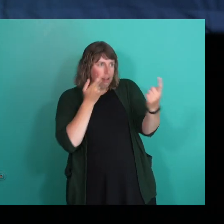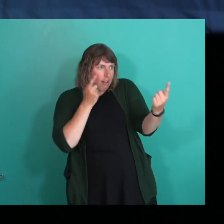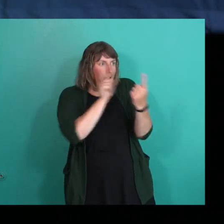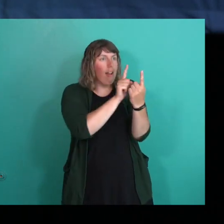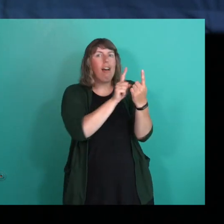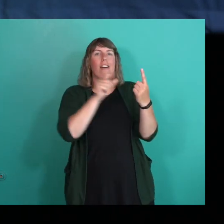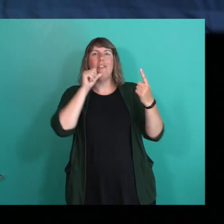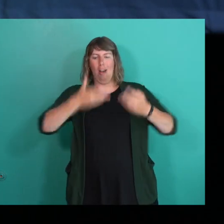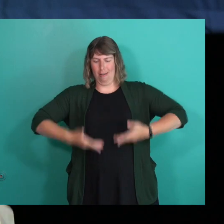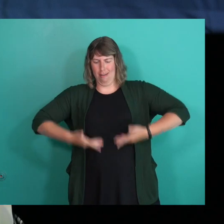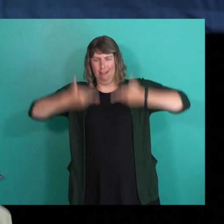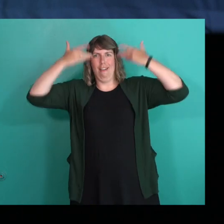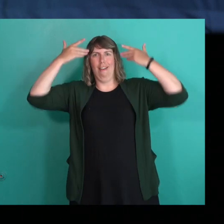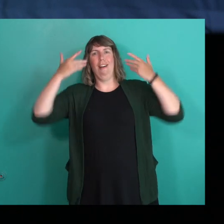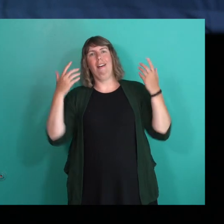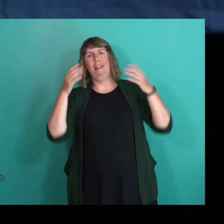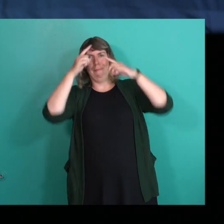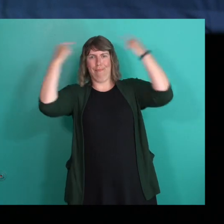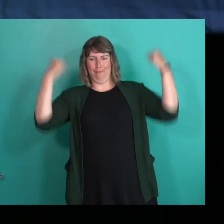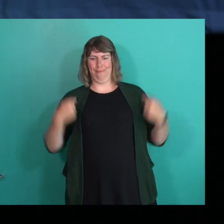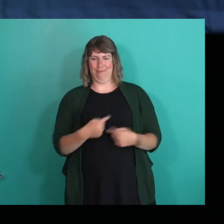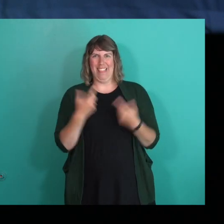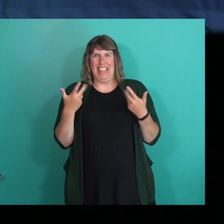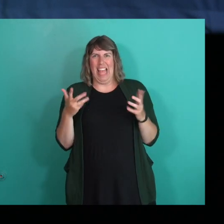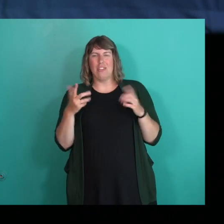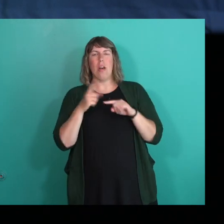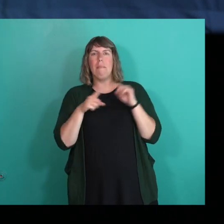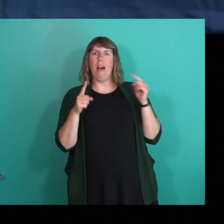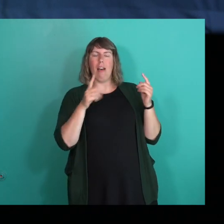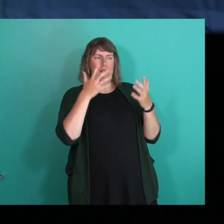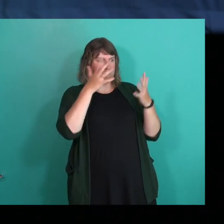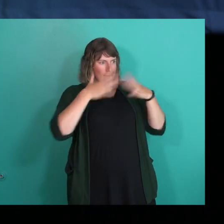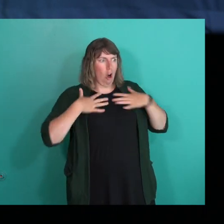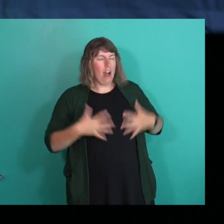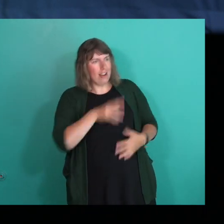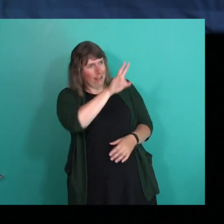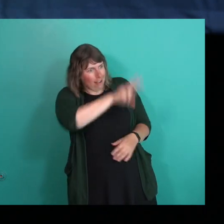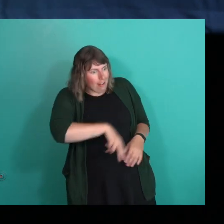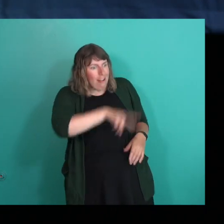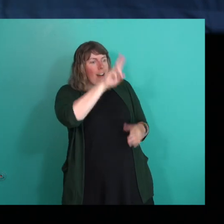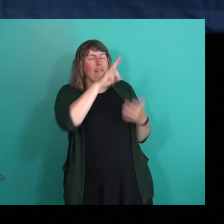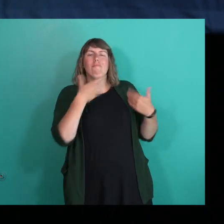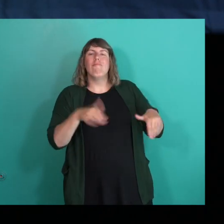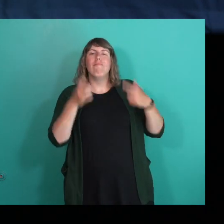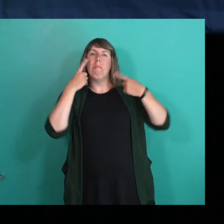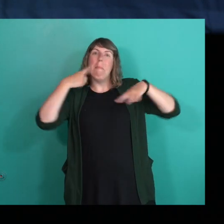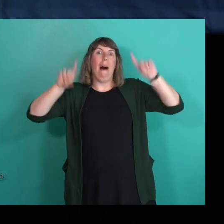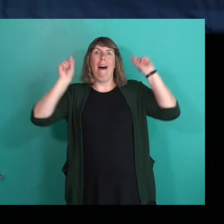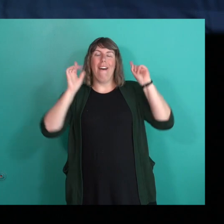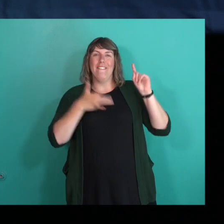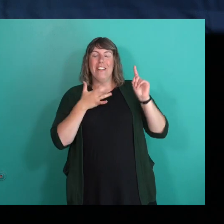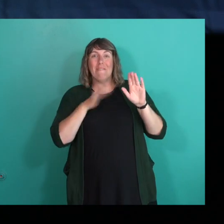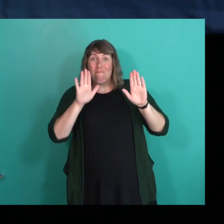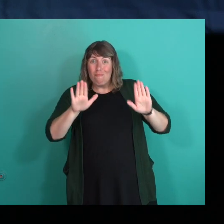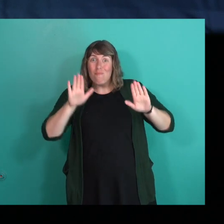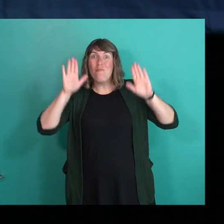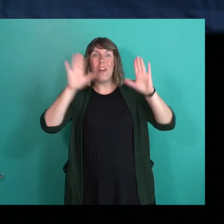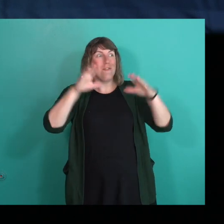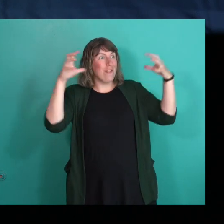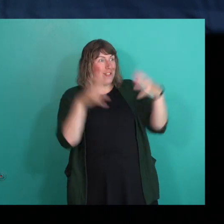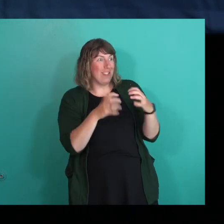just this from, from the top of your head to the, to your shoulders, I think is going to be so wonderful.